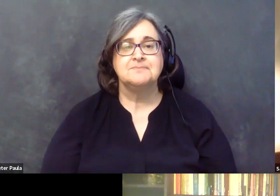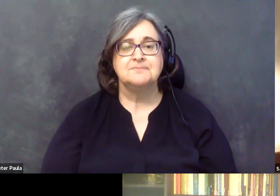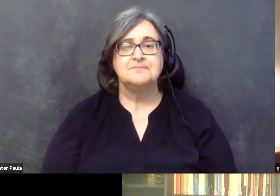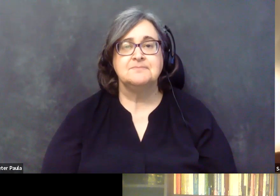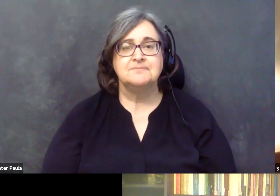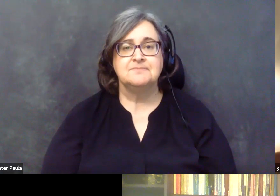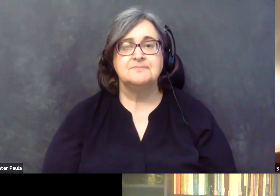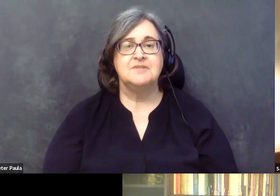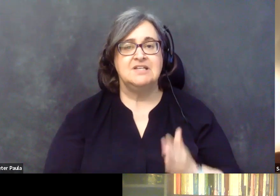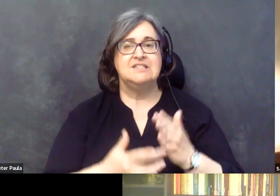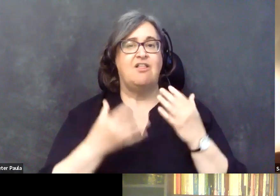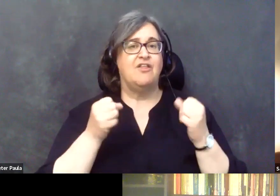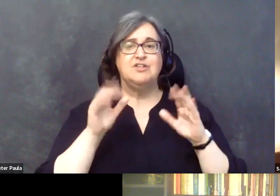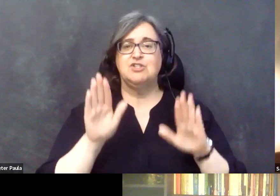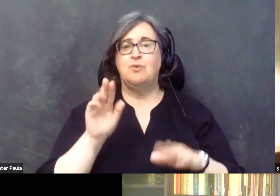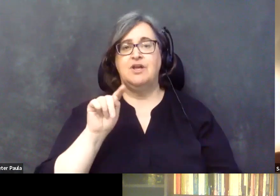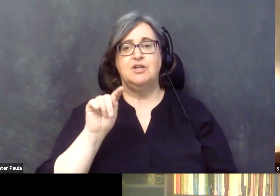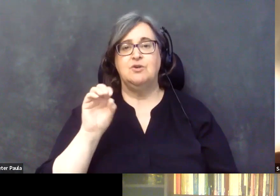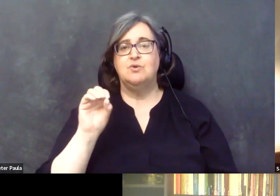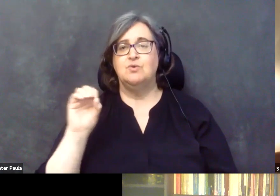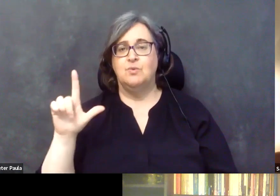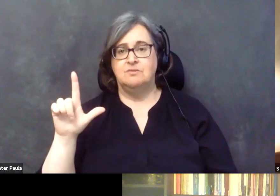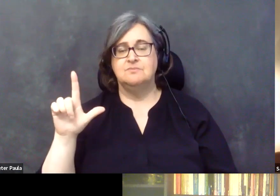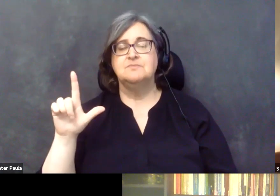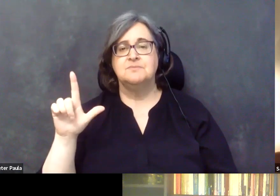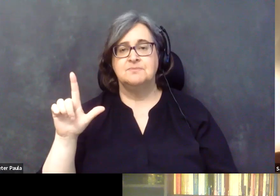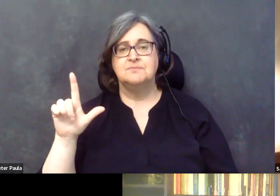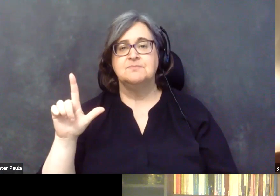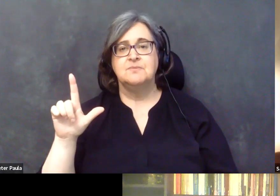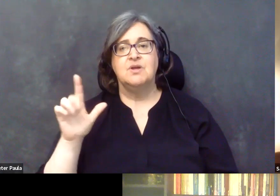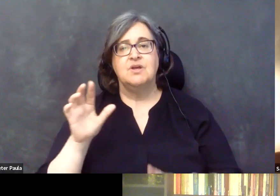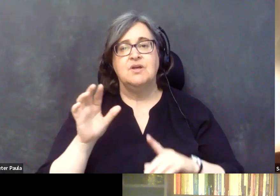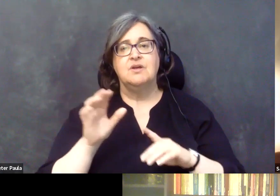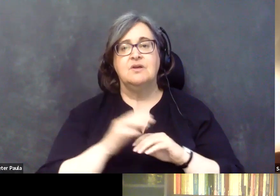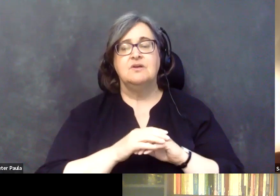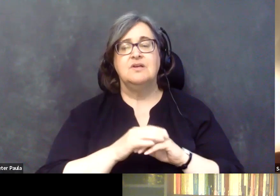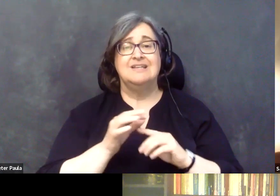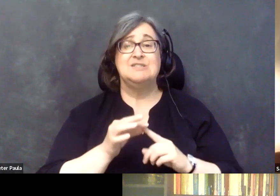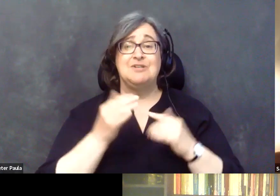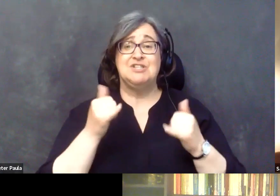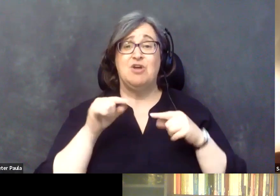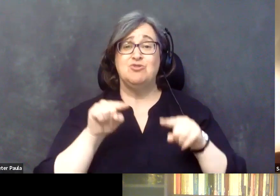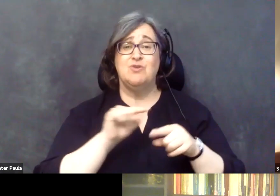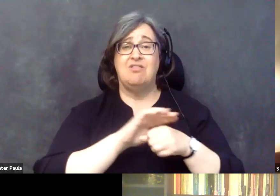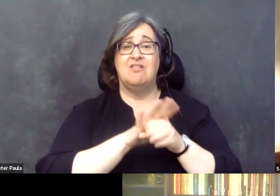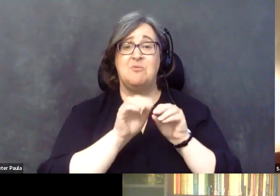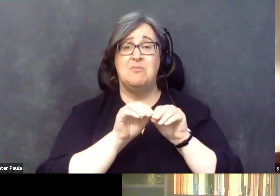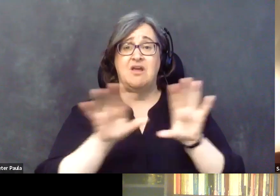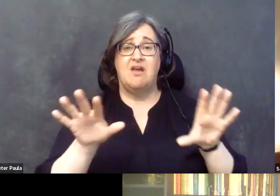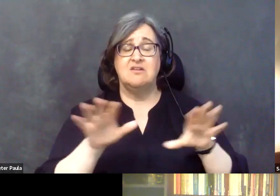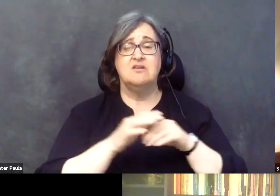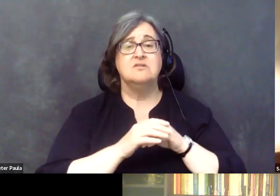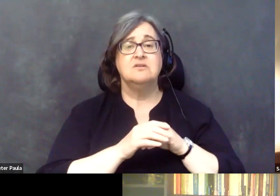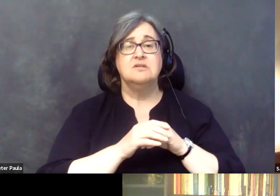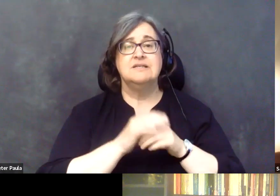uh, tool for that. Especially in, in this pandemic era, I think safety is a